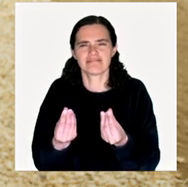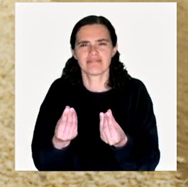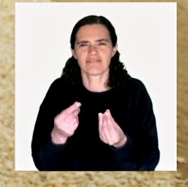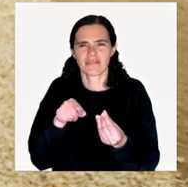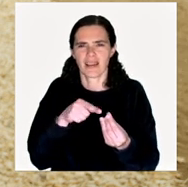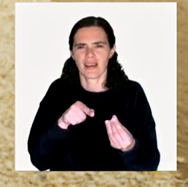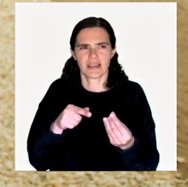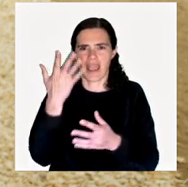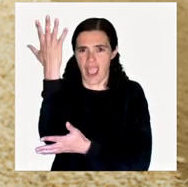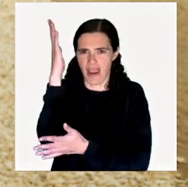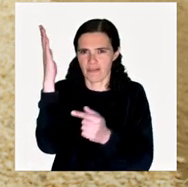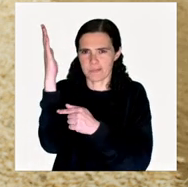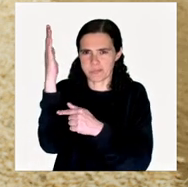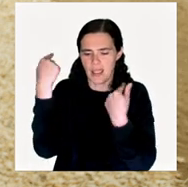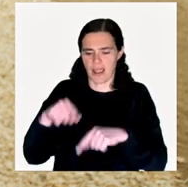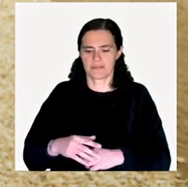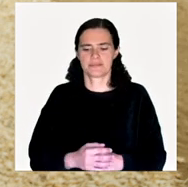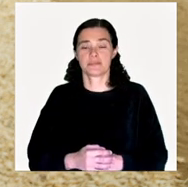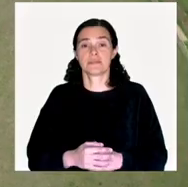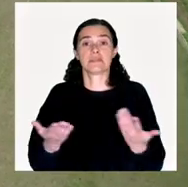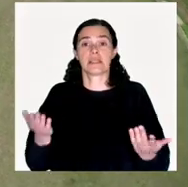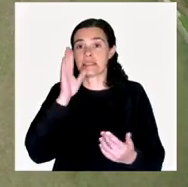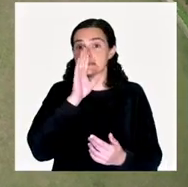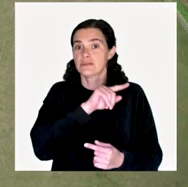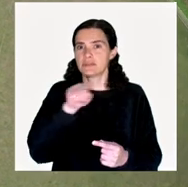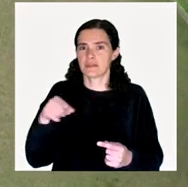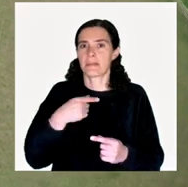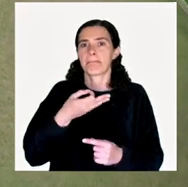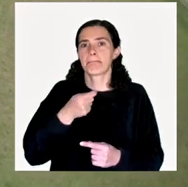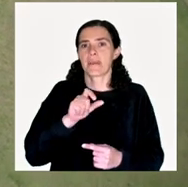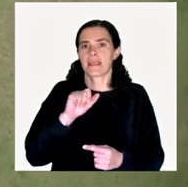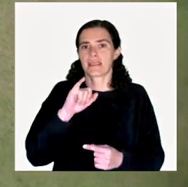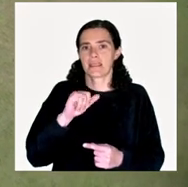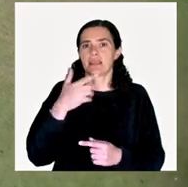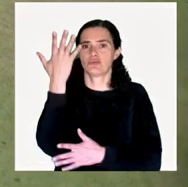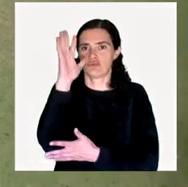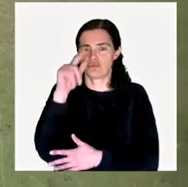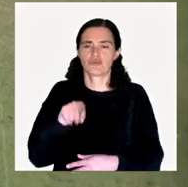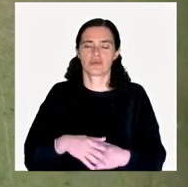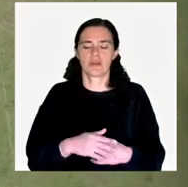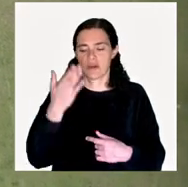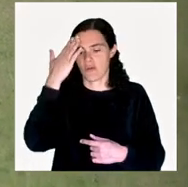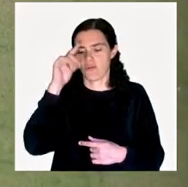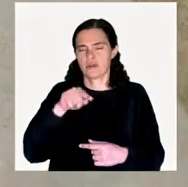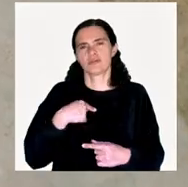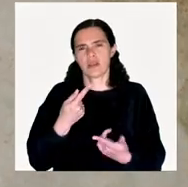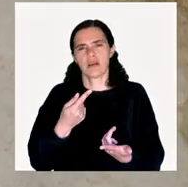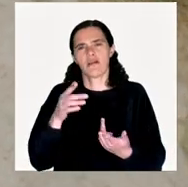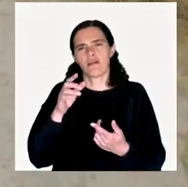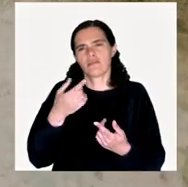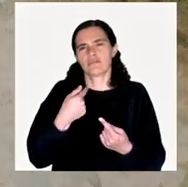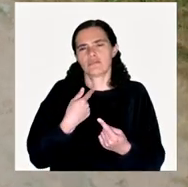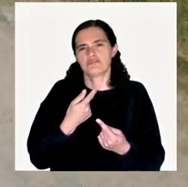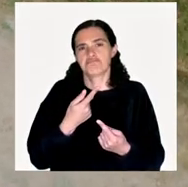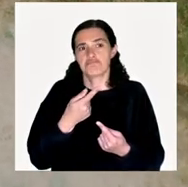skin, the bark of this tree. So, if you put Pequi tree, which is itself, I think,